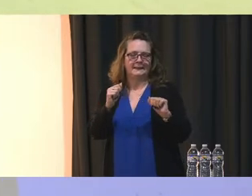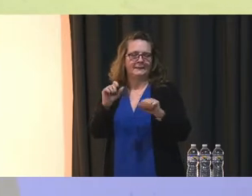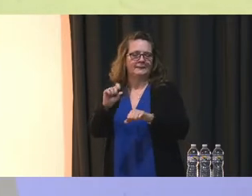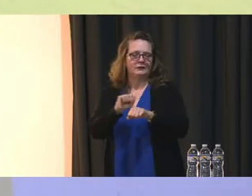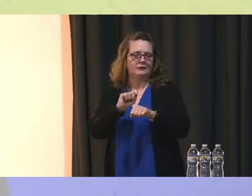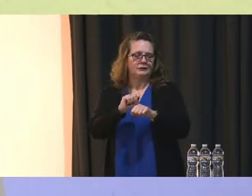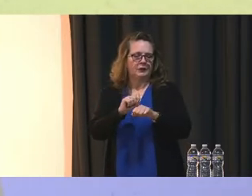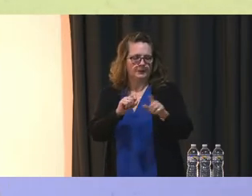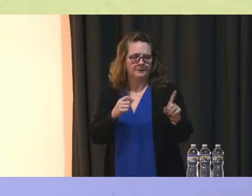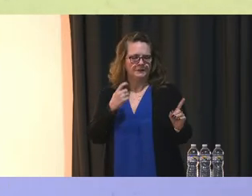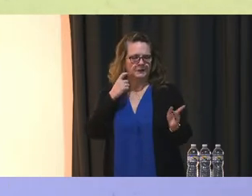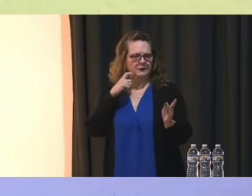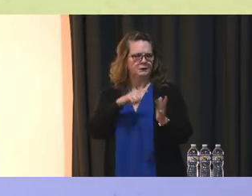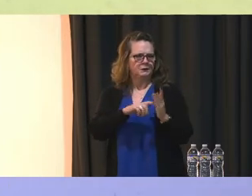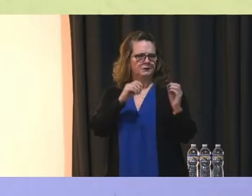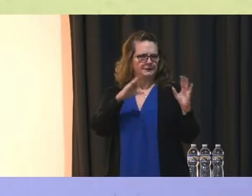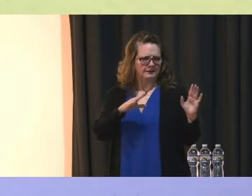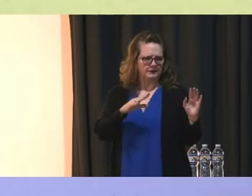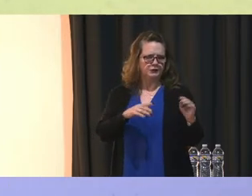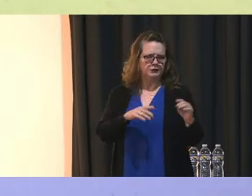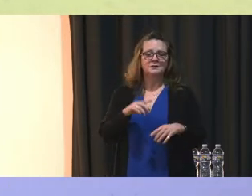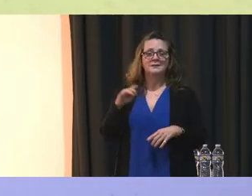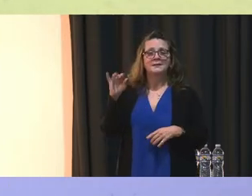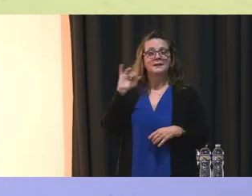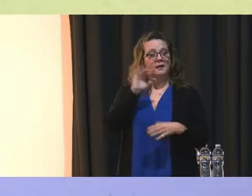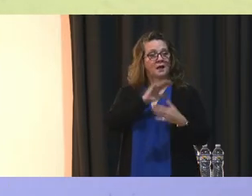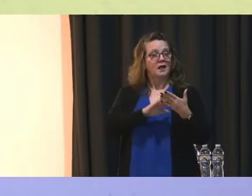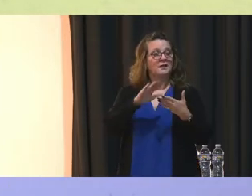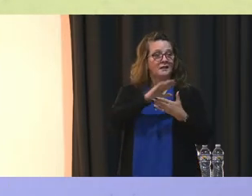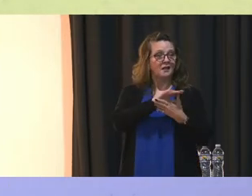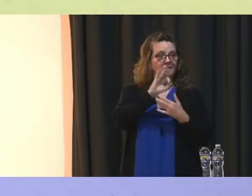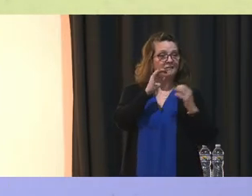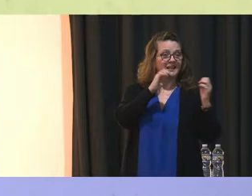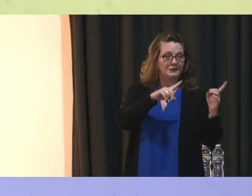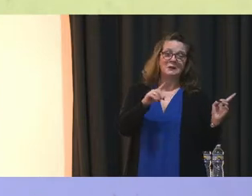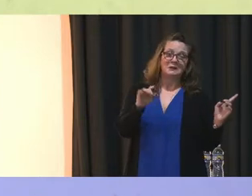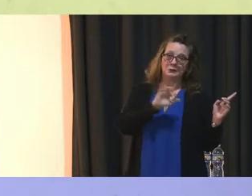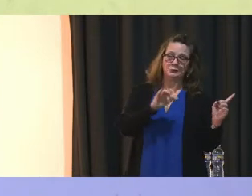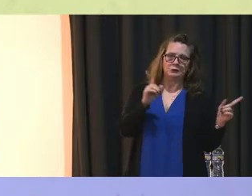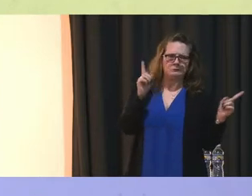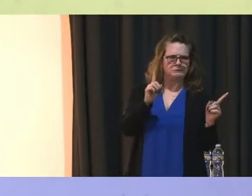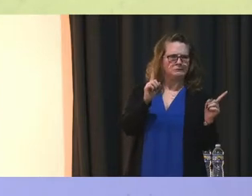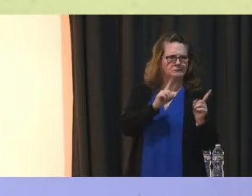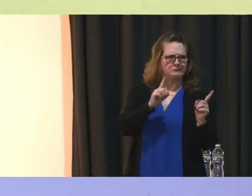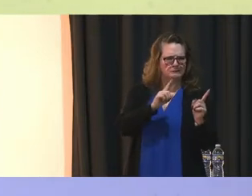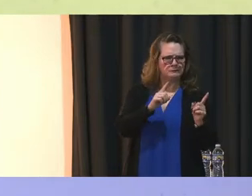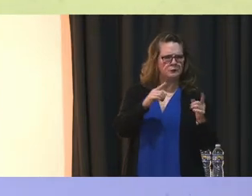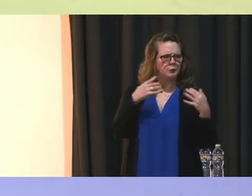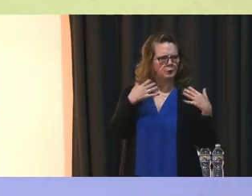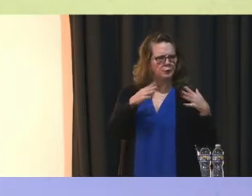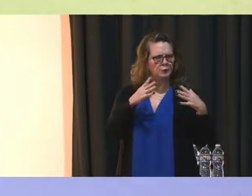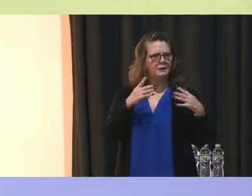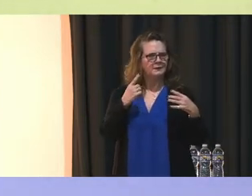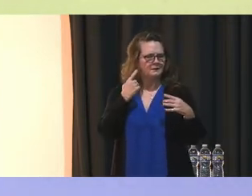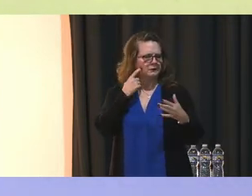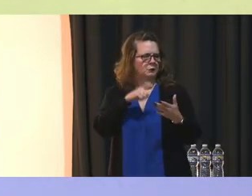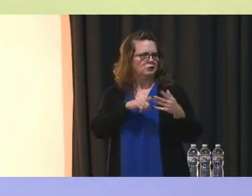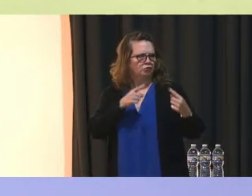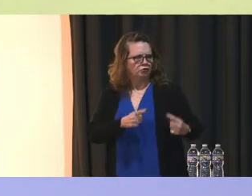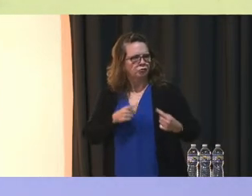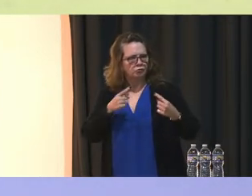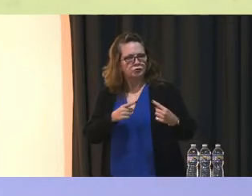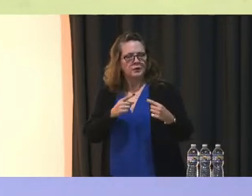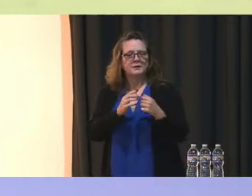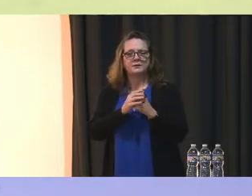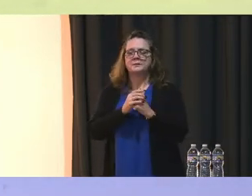from our colleges of education, quite frankly And it's something that there's a major struggle with And in